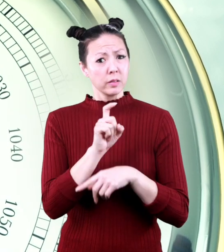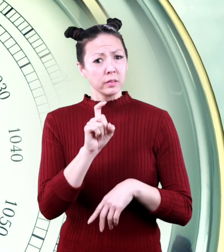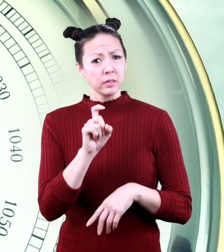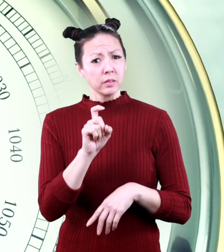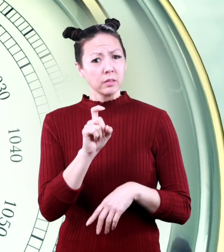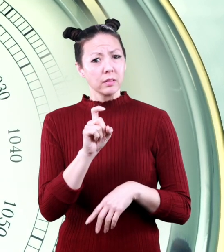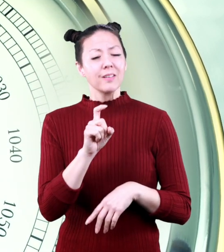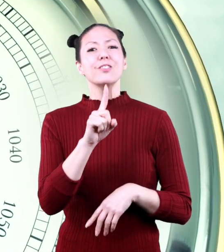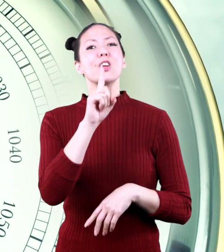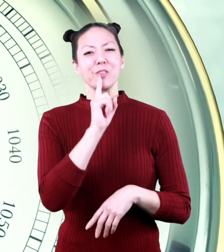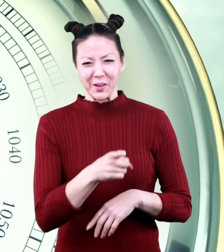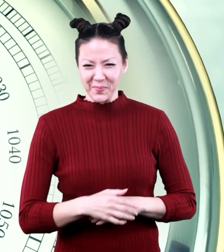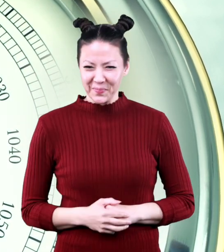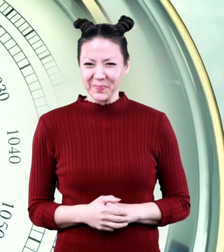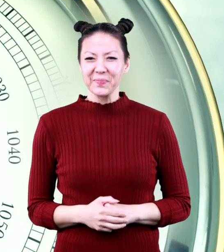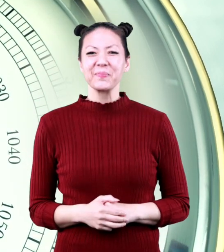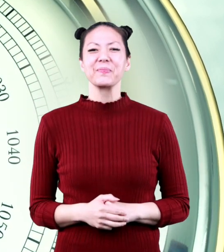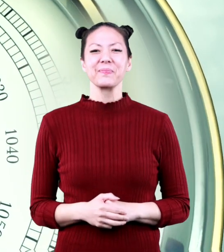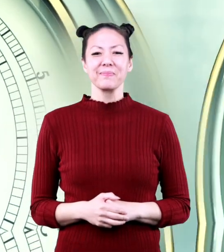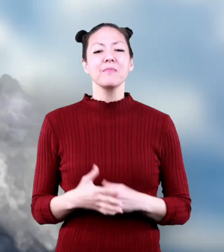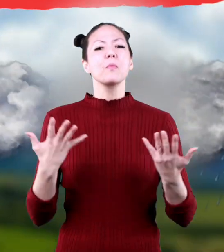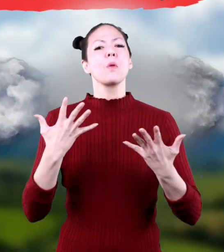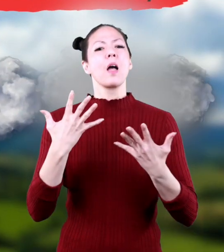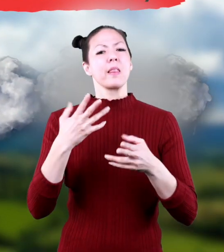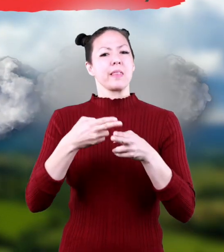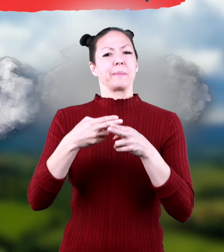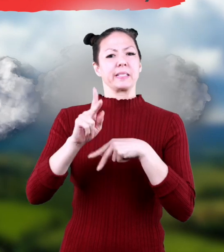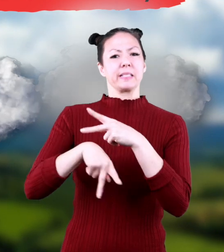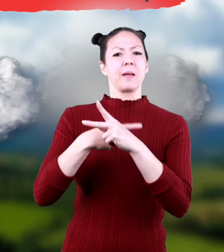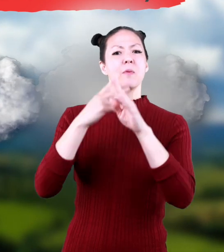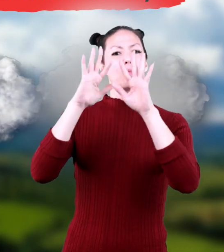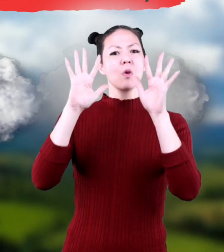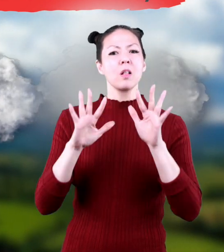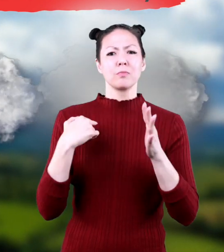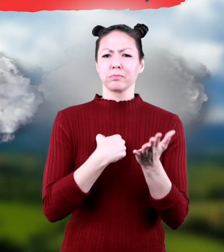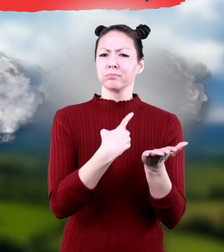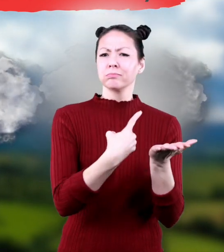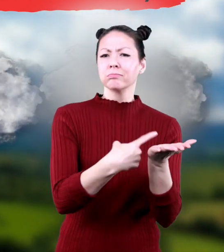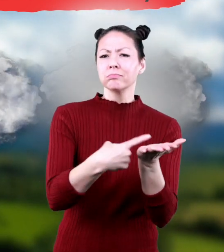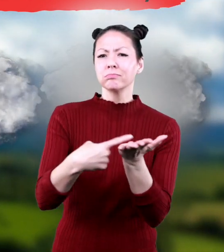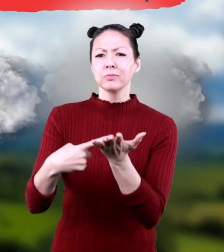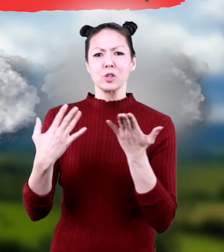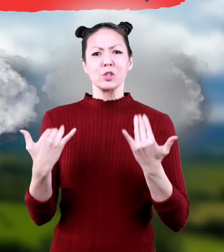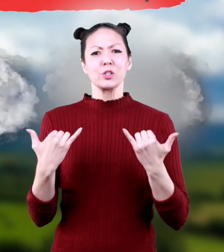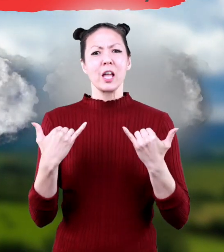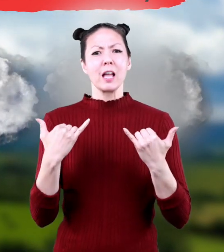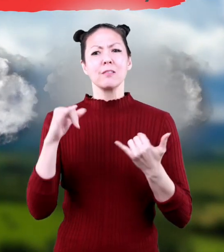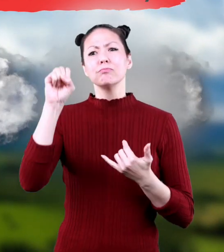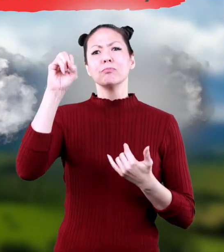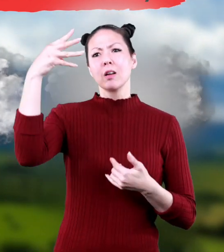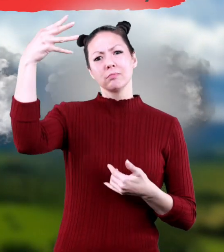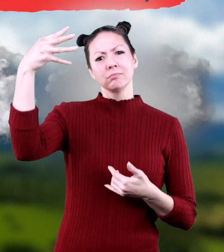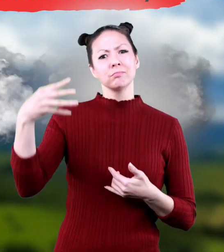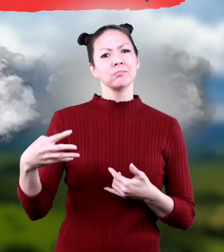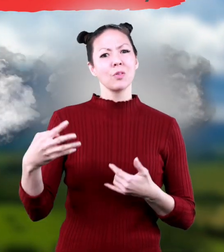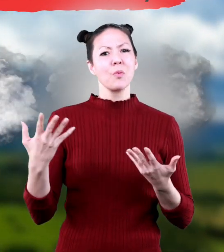True. Name one type of weather that we discussed today.